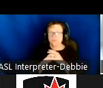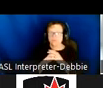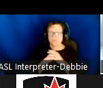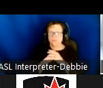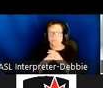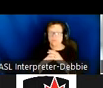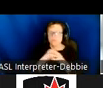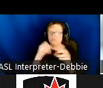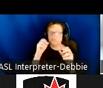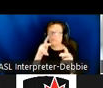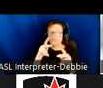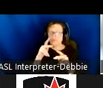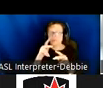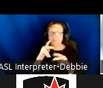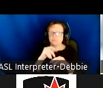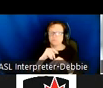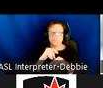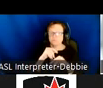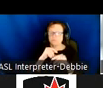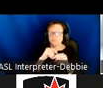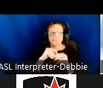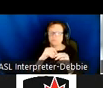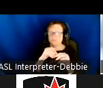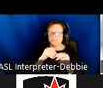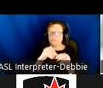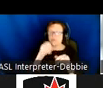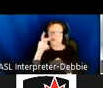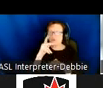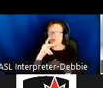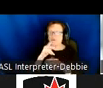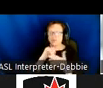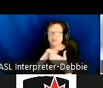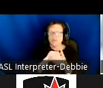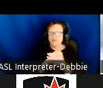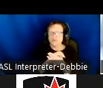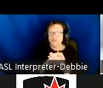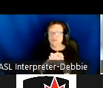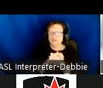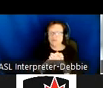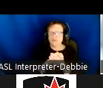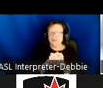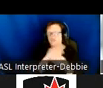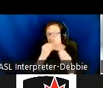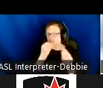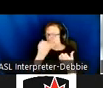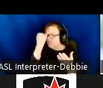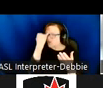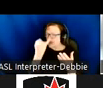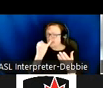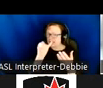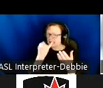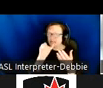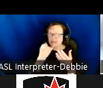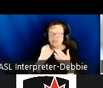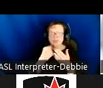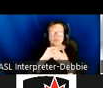Okay, next page please. This video. Yeah. So that's the brief description of the haptic